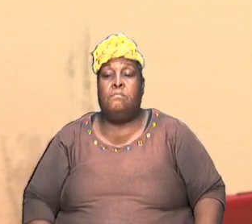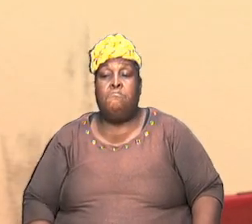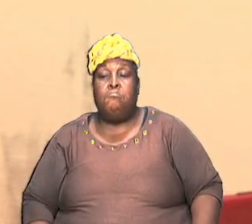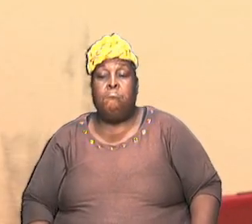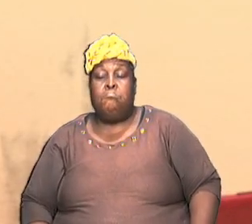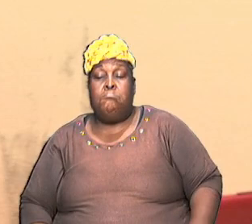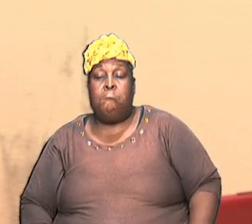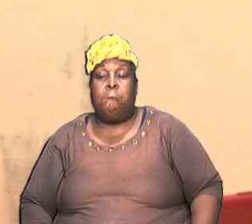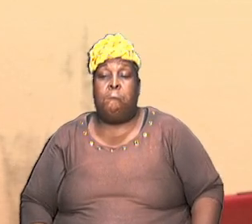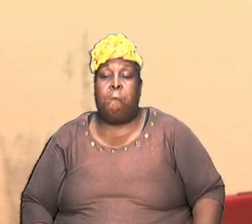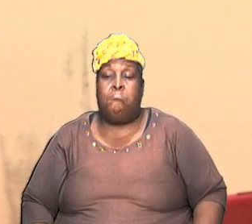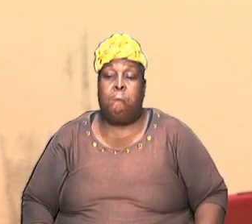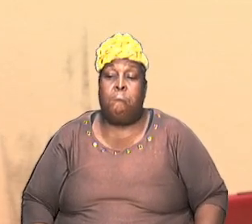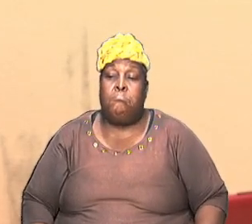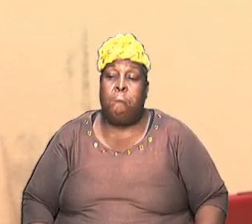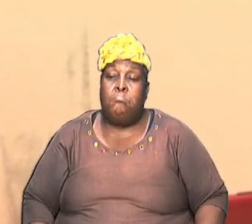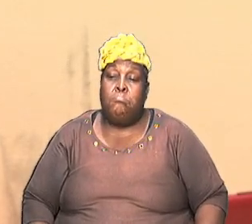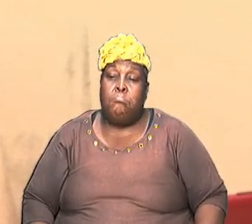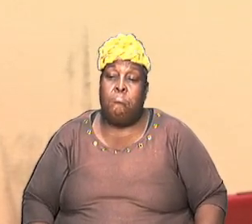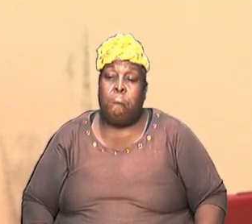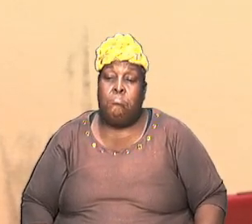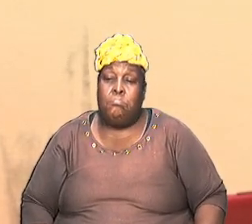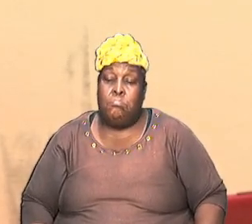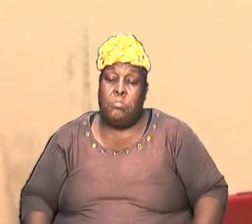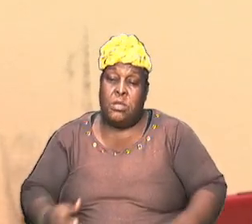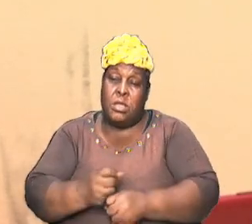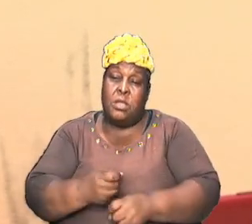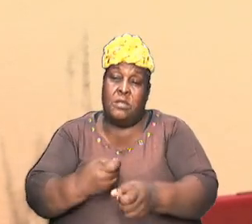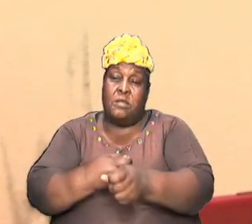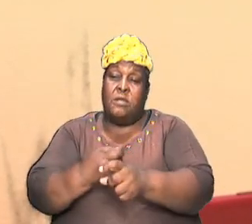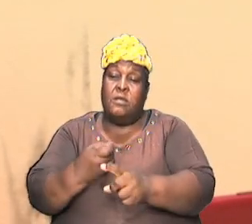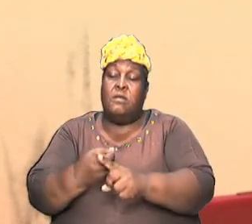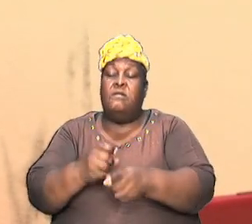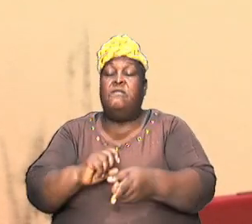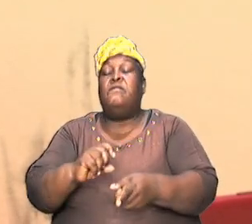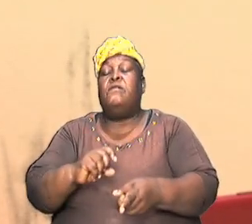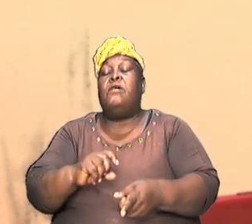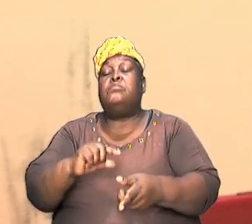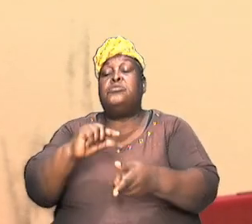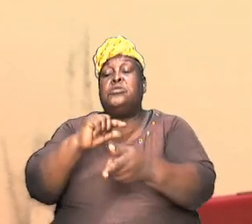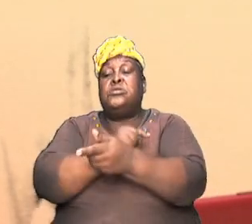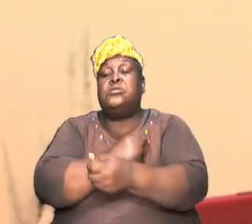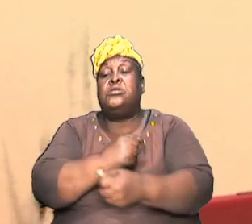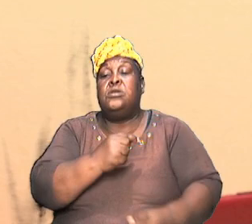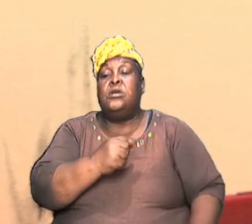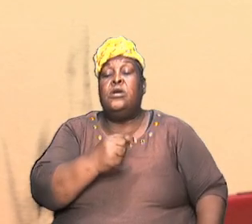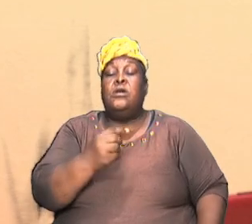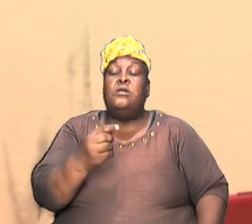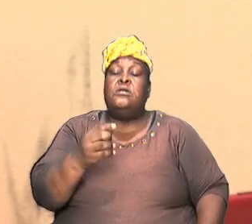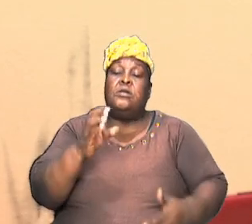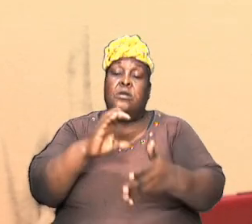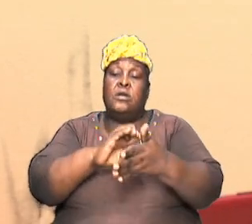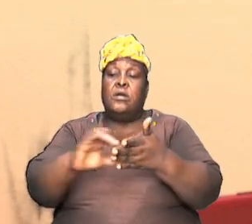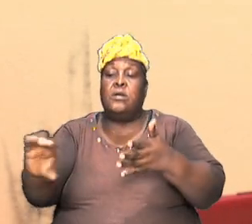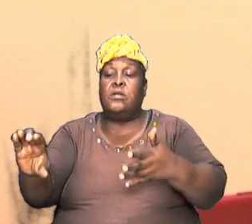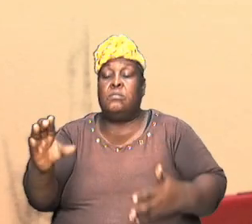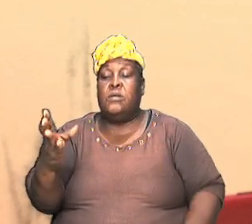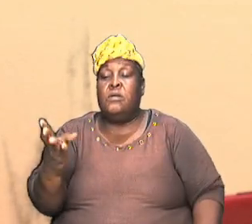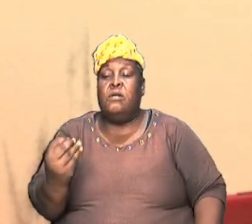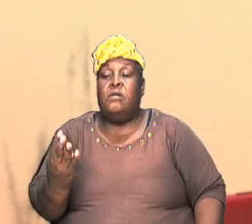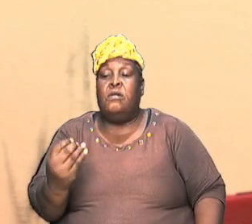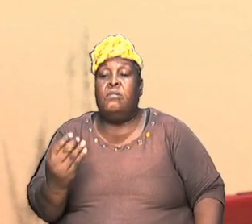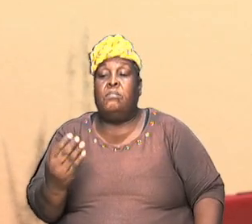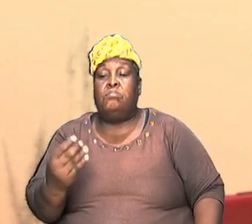from verse 1 let us take it from Genesis Genesis chapter 14 and